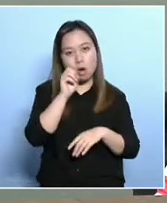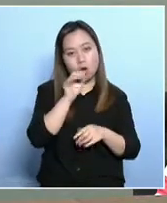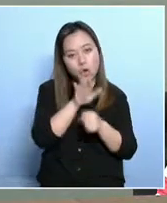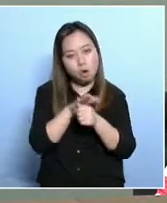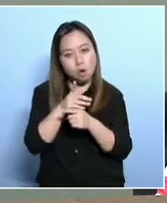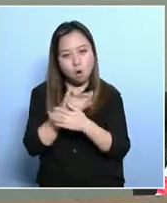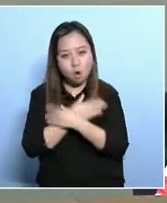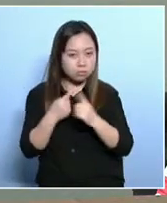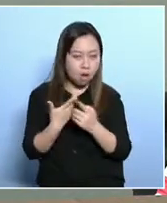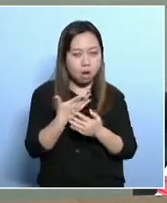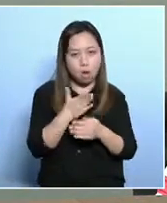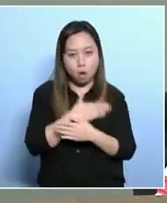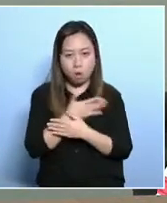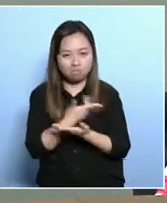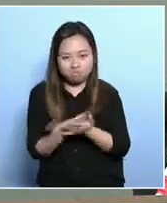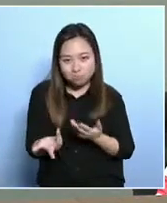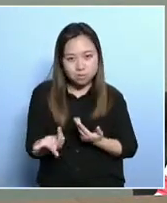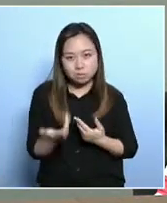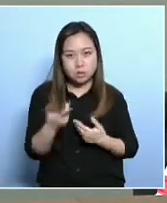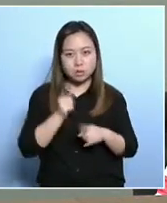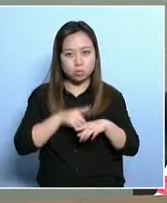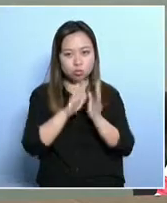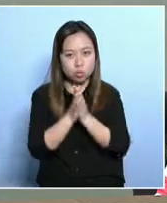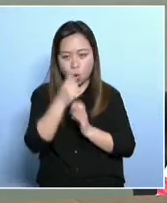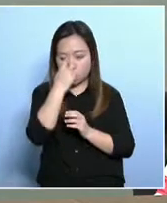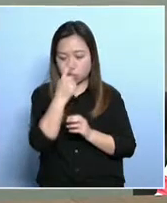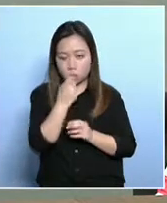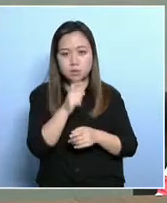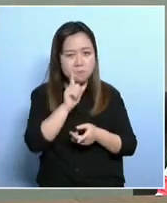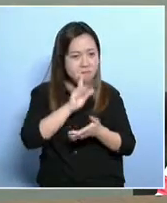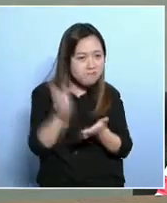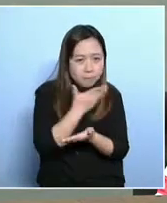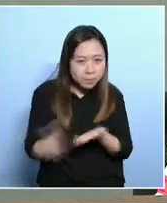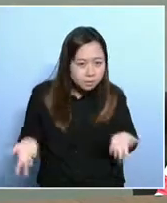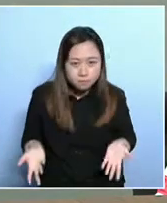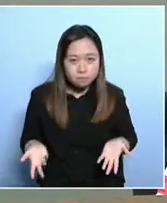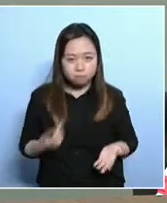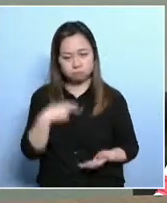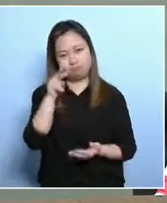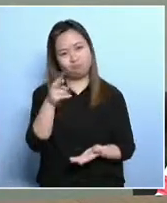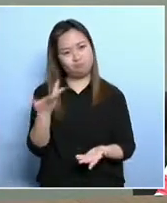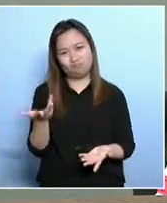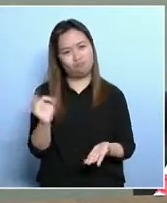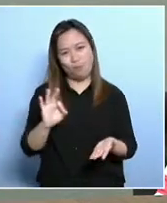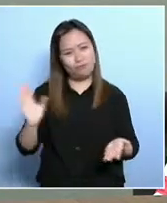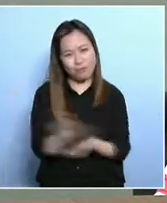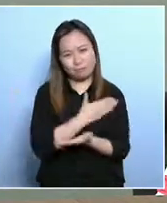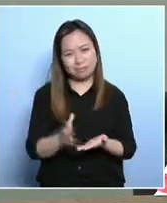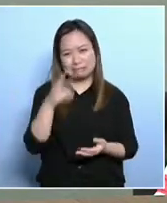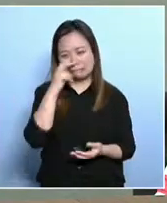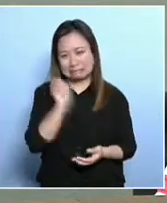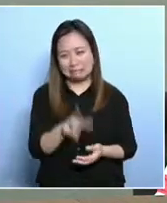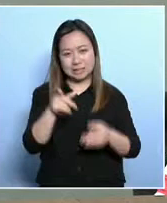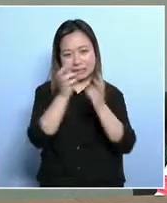deteriorate. Now, under Mrs. Carrie Lam, now